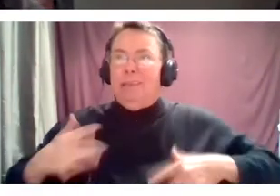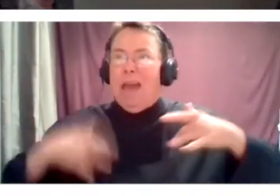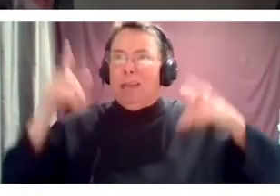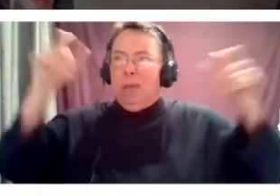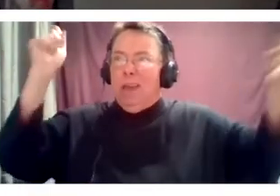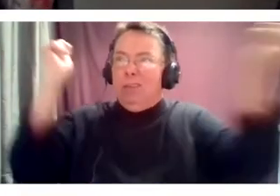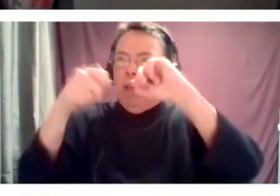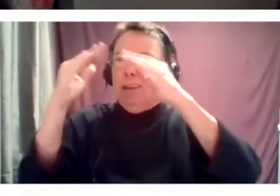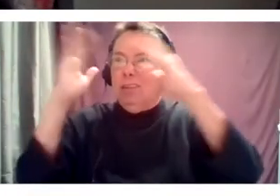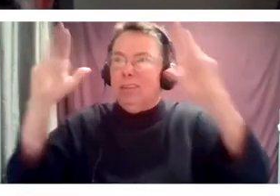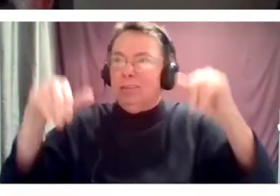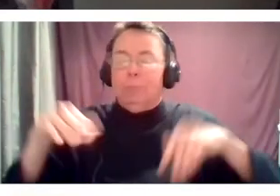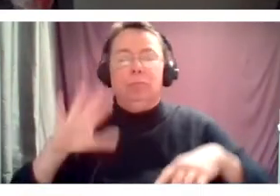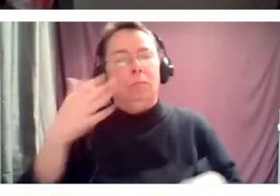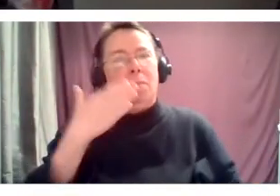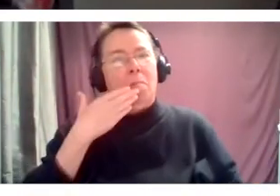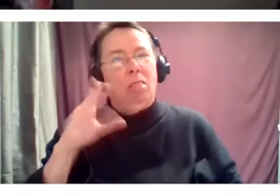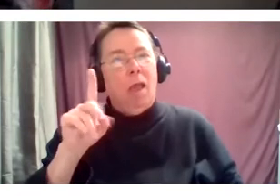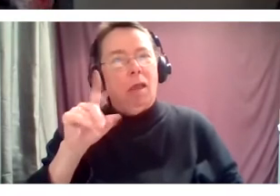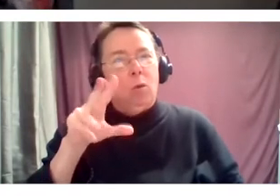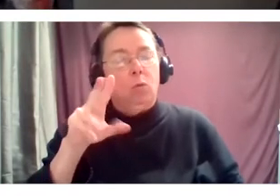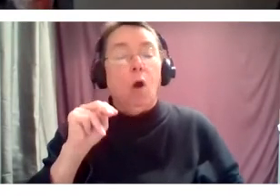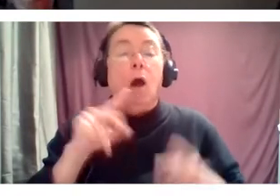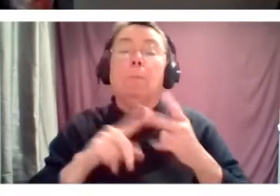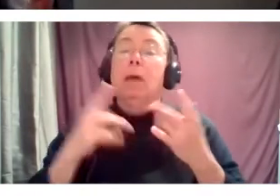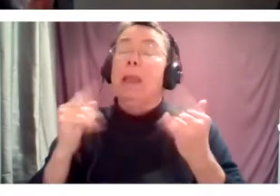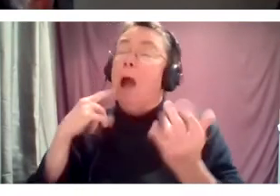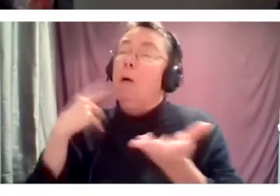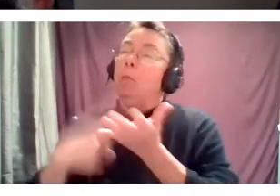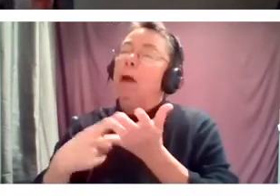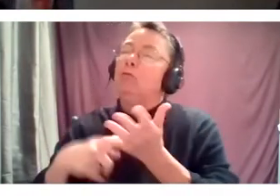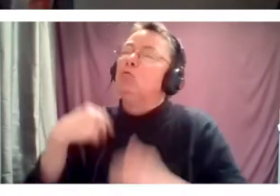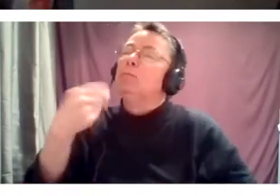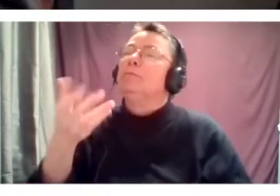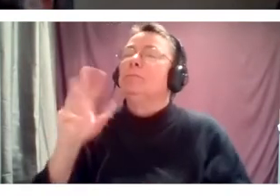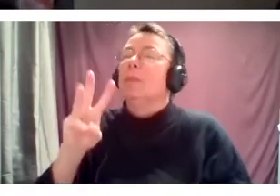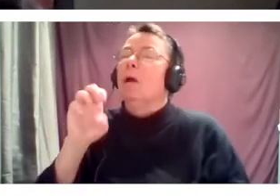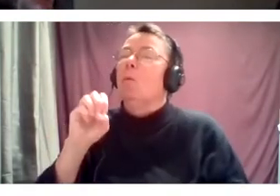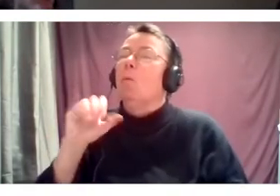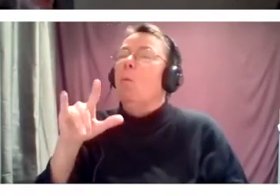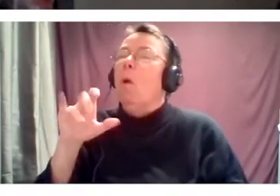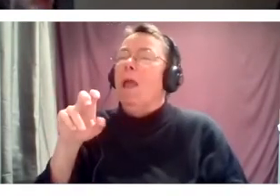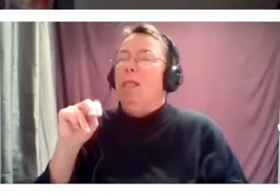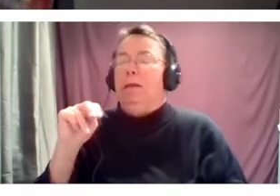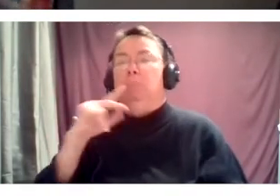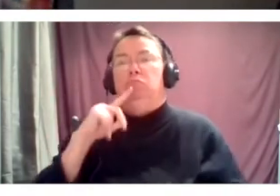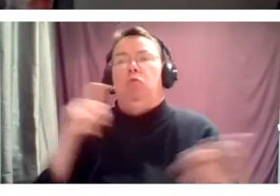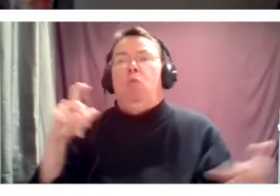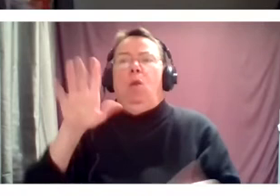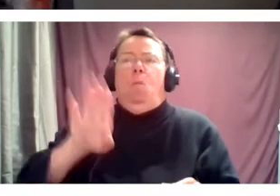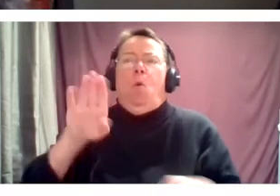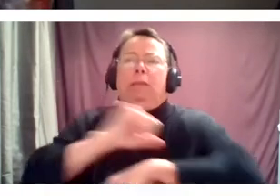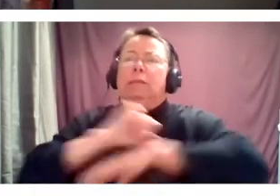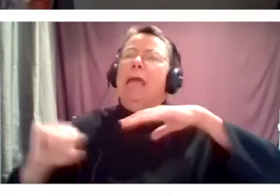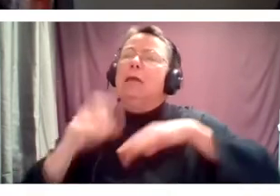Next, I want to throw it over to Waylon Sims at Greater Boston Stage. Waylon, what can you tell us about what